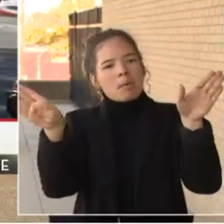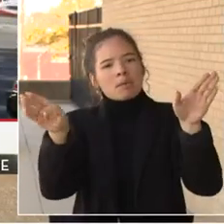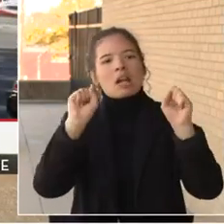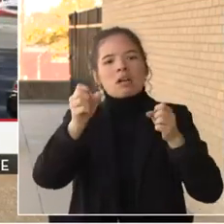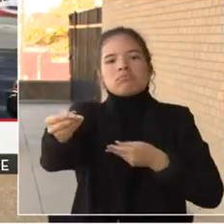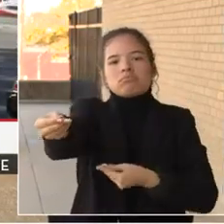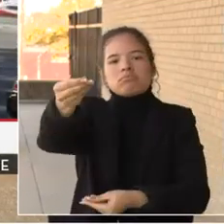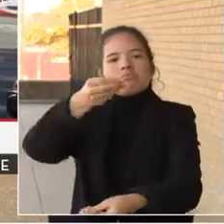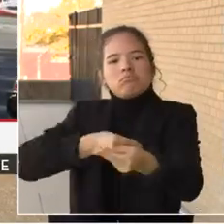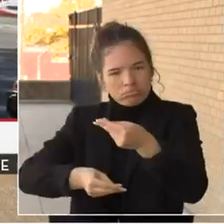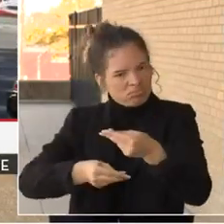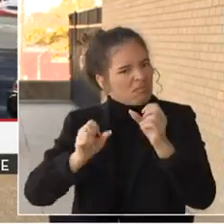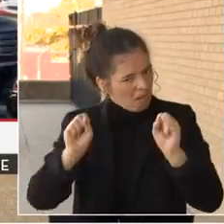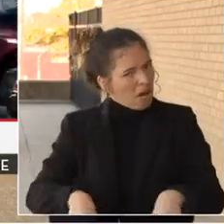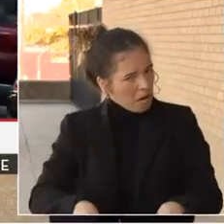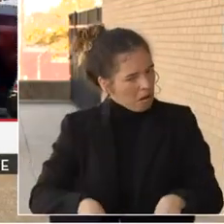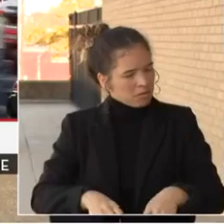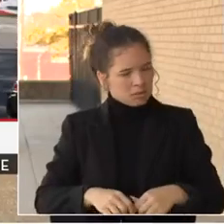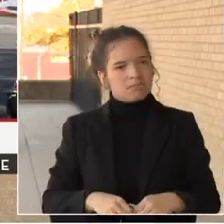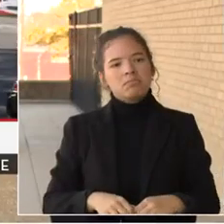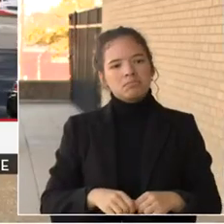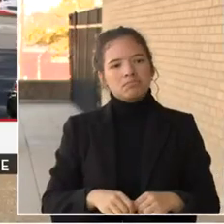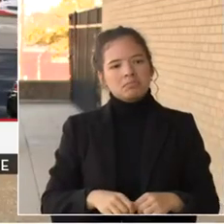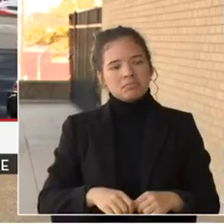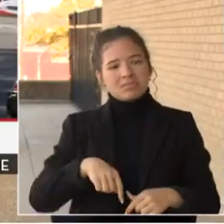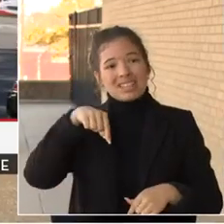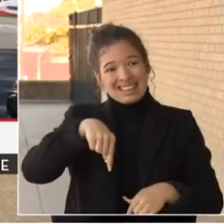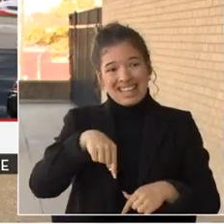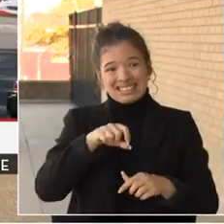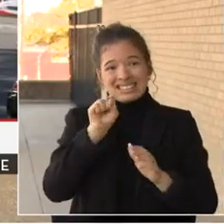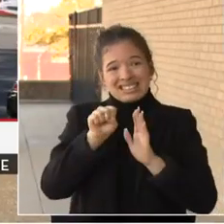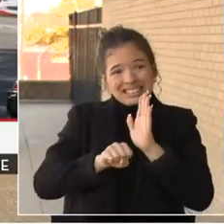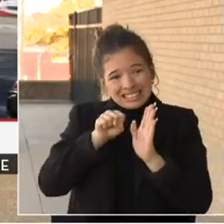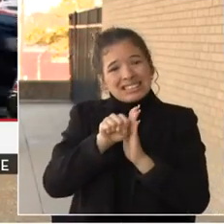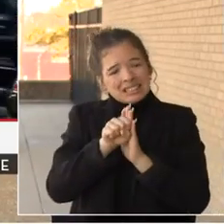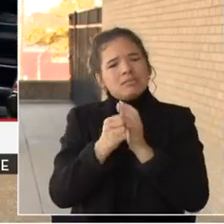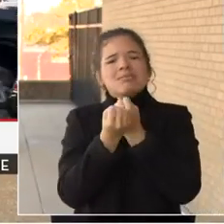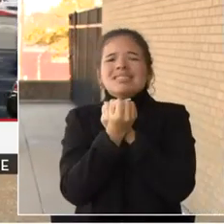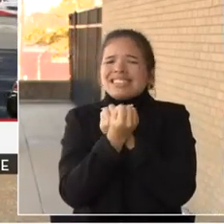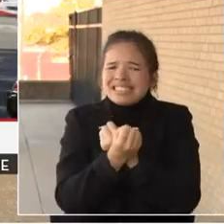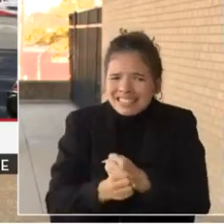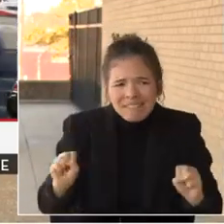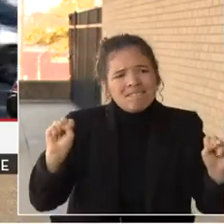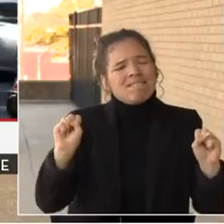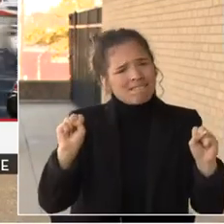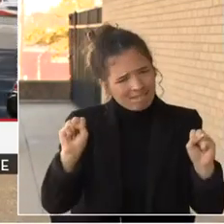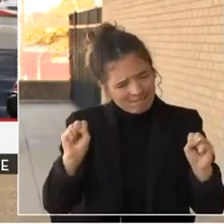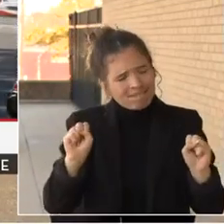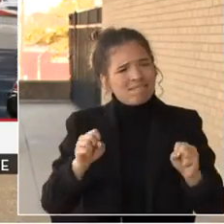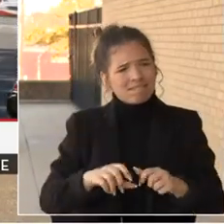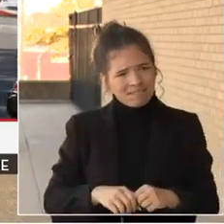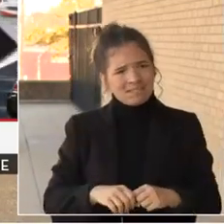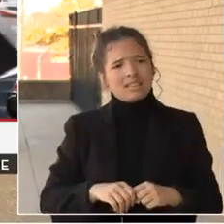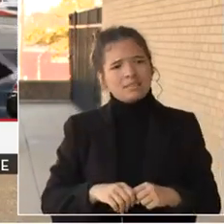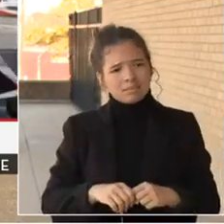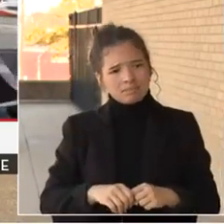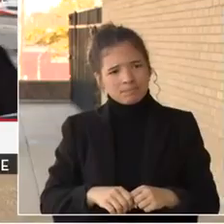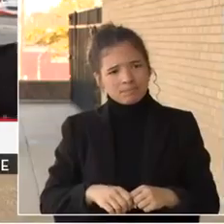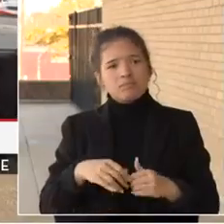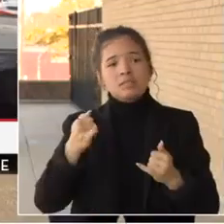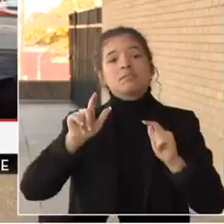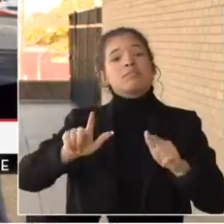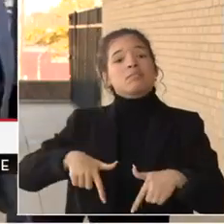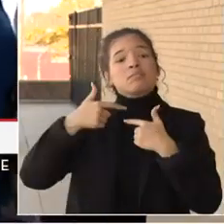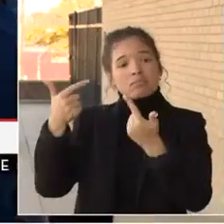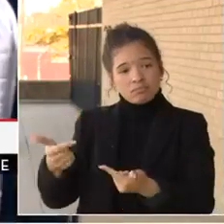working together to make it safe is all of our jobs. So with that, I want to turn to Councilmember McDuffie.